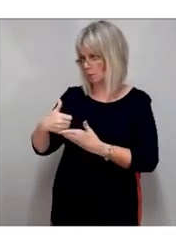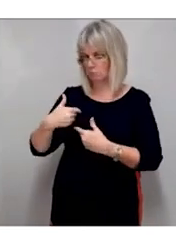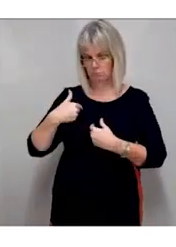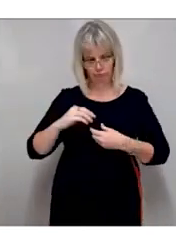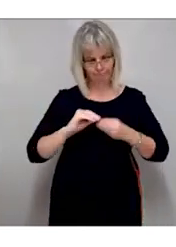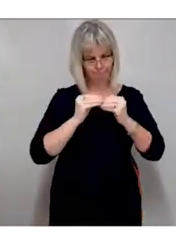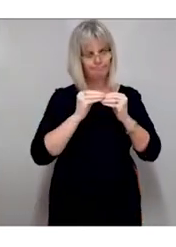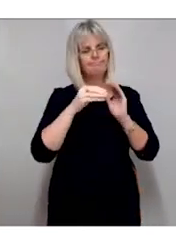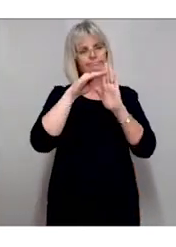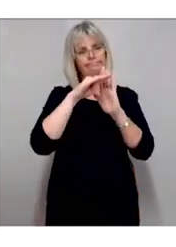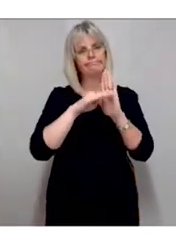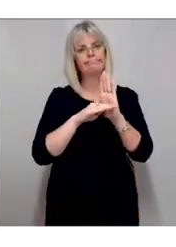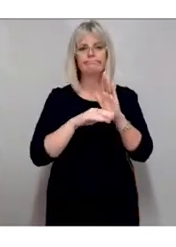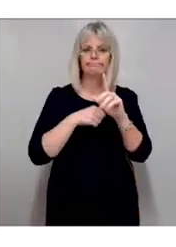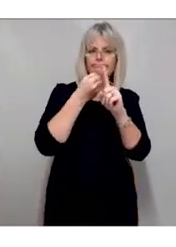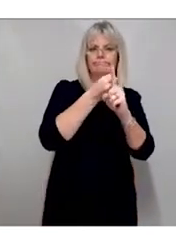international bodies.